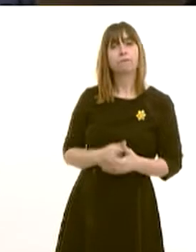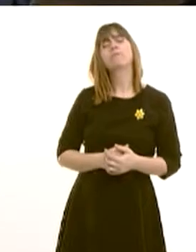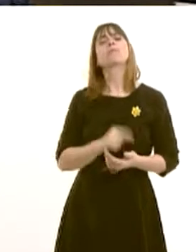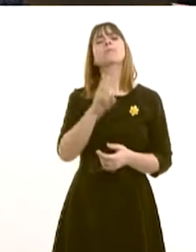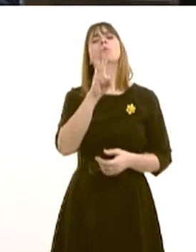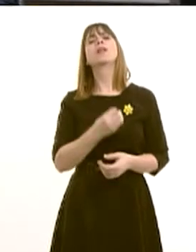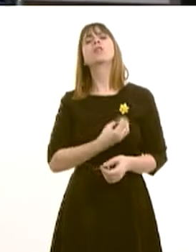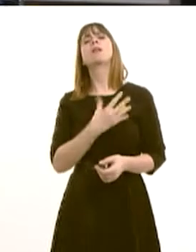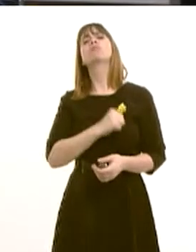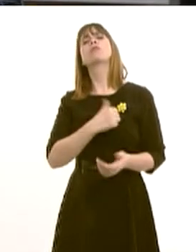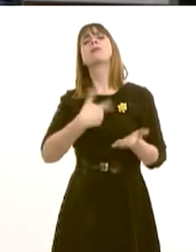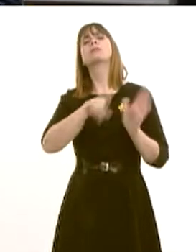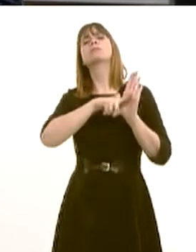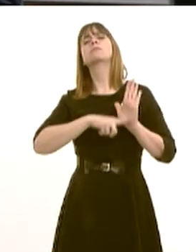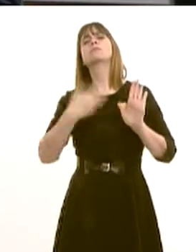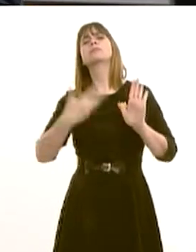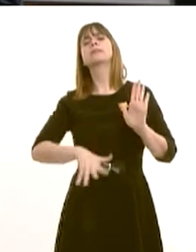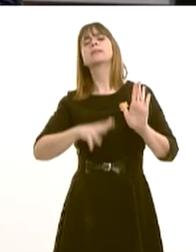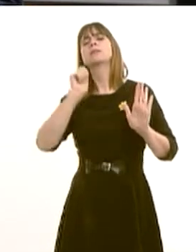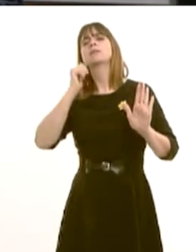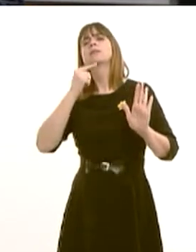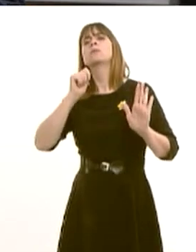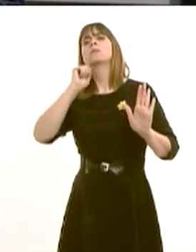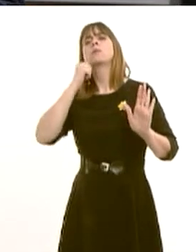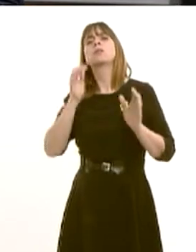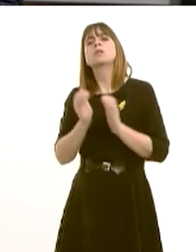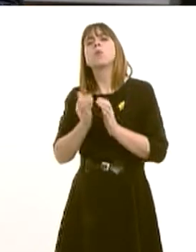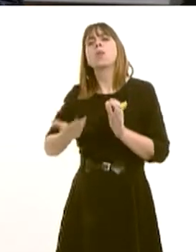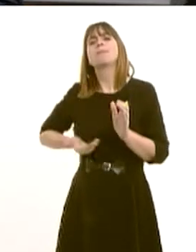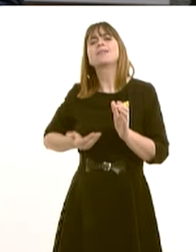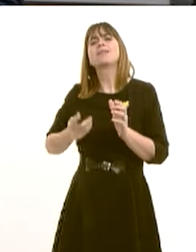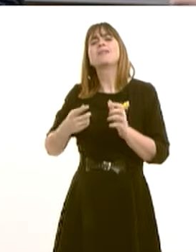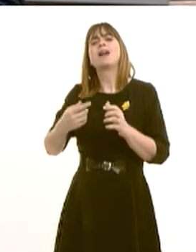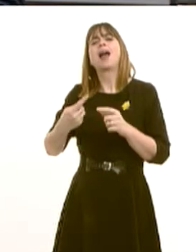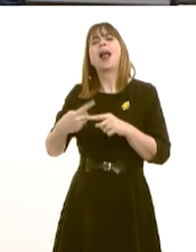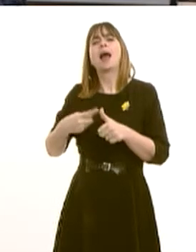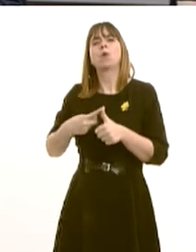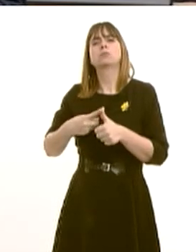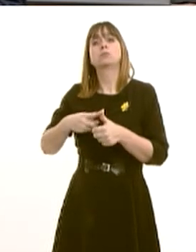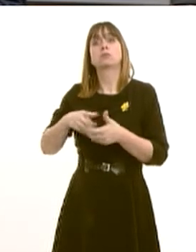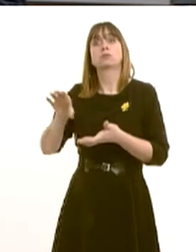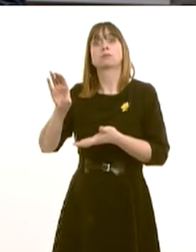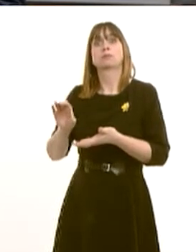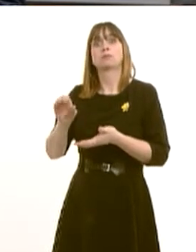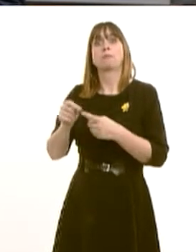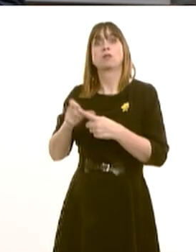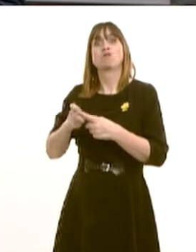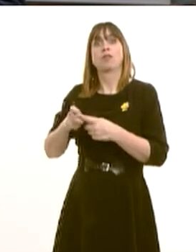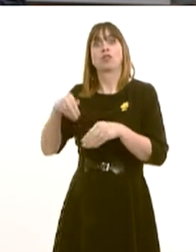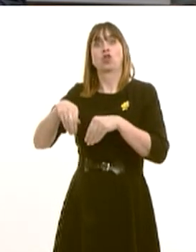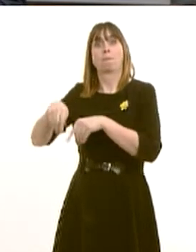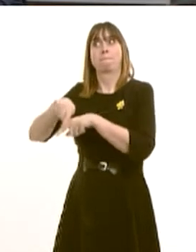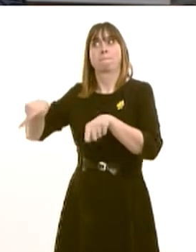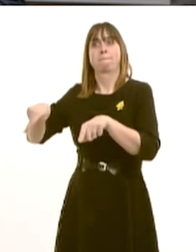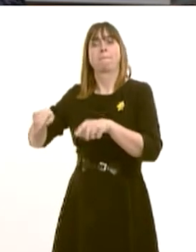Labour pledges in respect of the renewal and extension of small business allowances have been very well received in the Pontypridd High Street and by